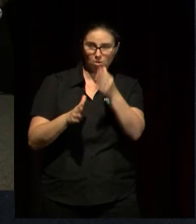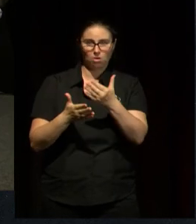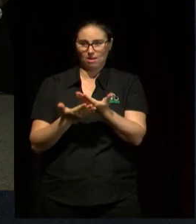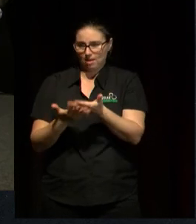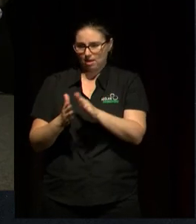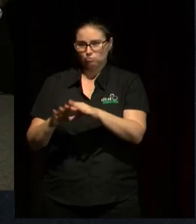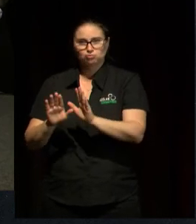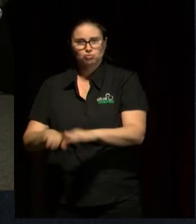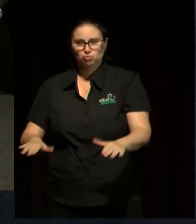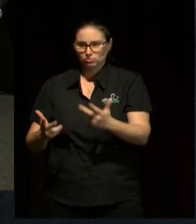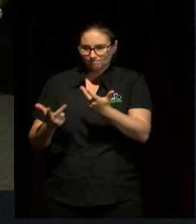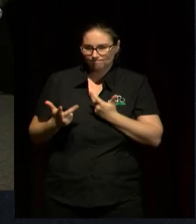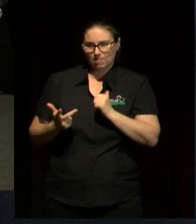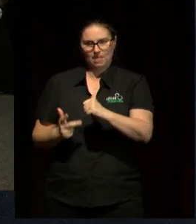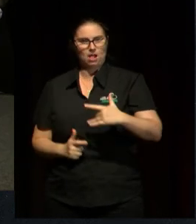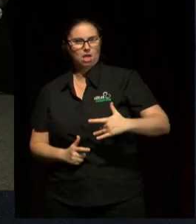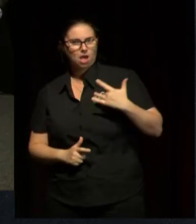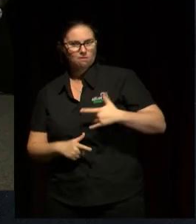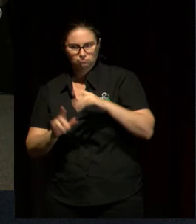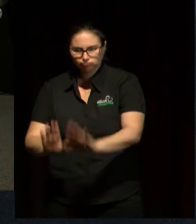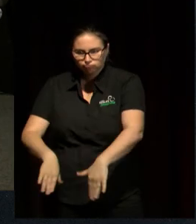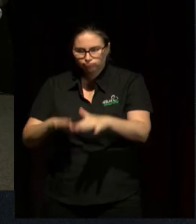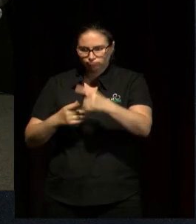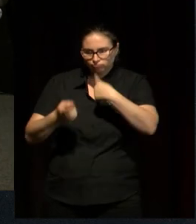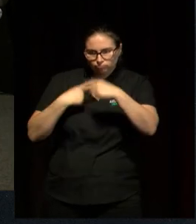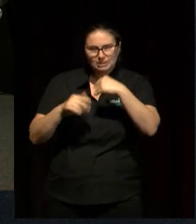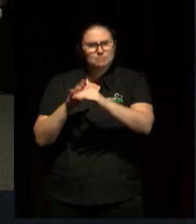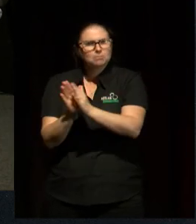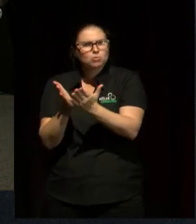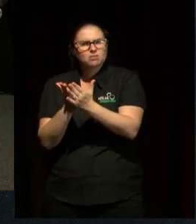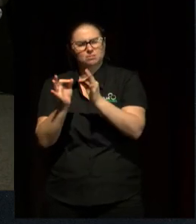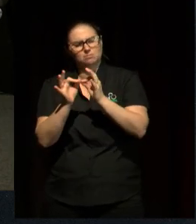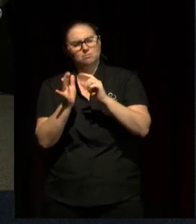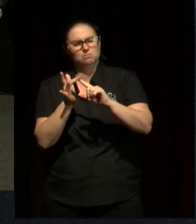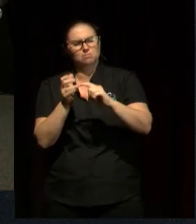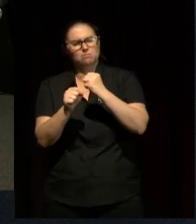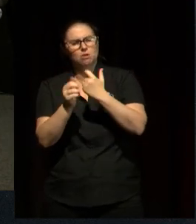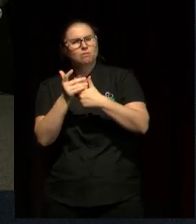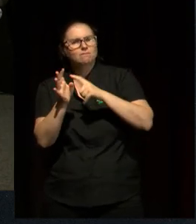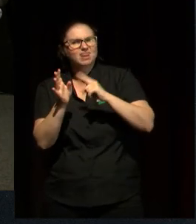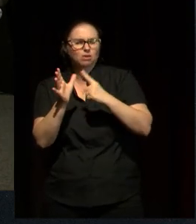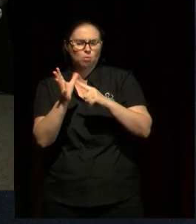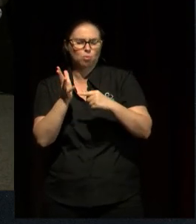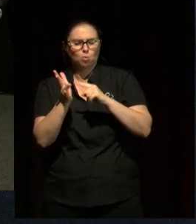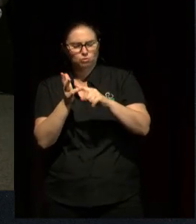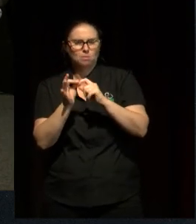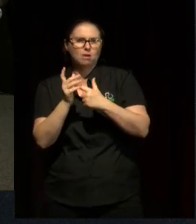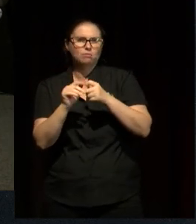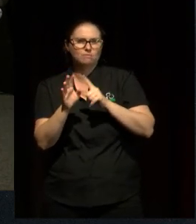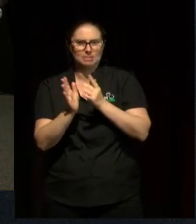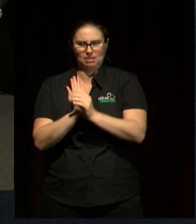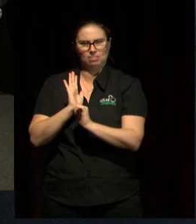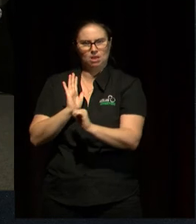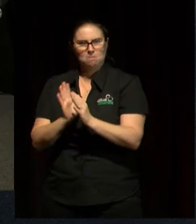biography and autobiography. And it acknowledges the cultural contribution that children have made through their diaries,